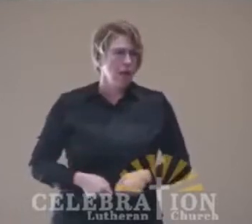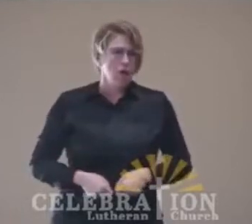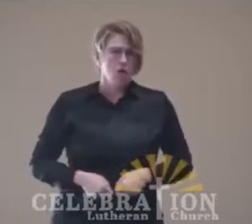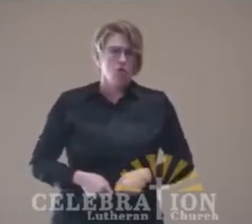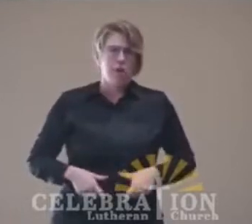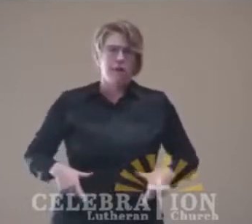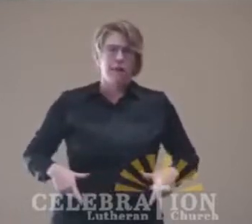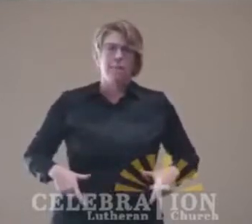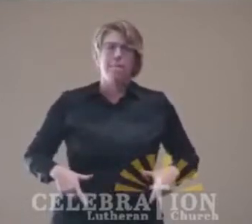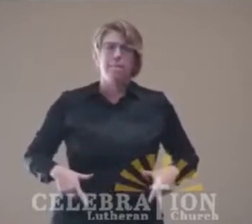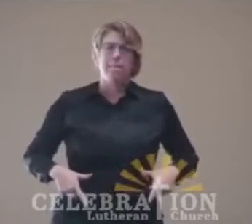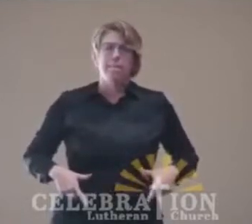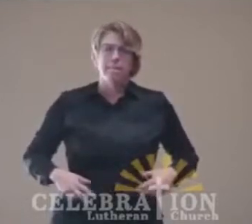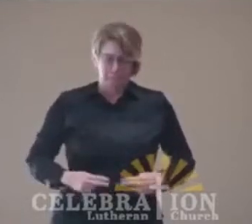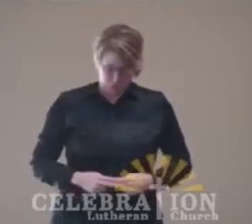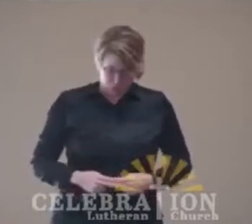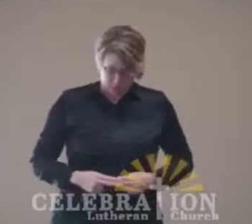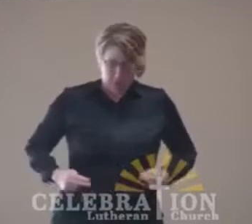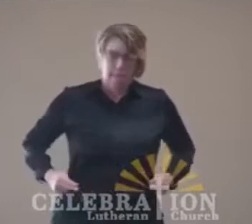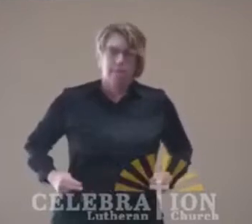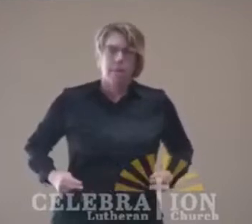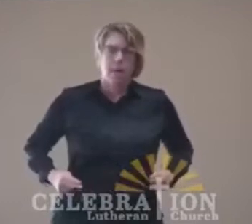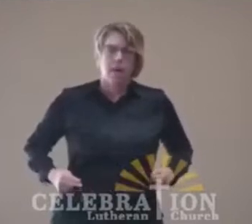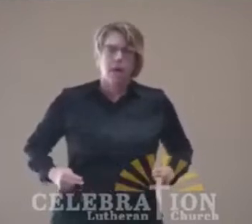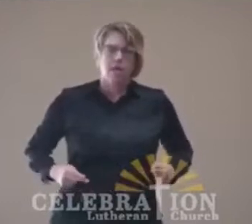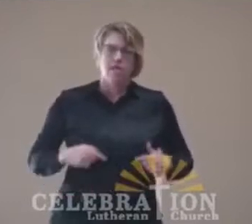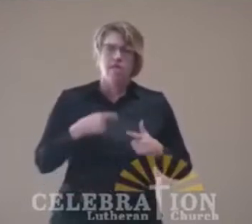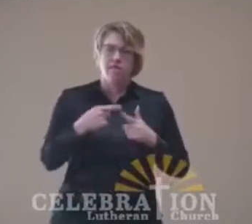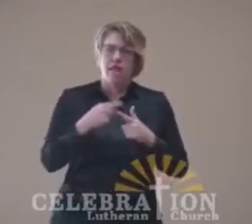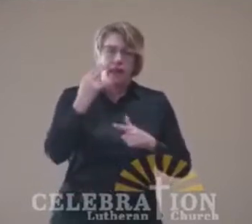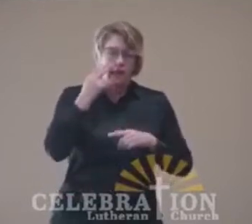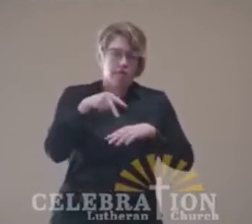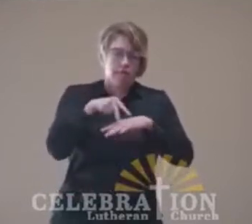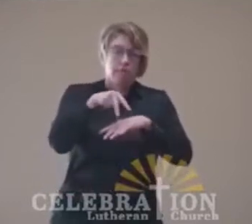your footing, and you go down the river, you can escape your pack easily.